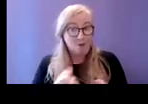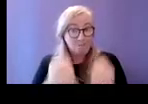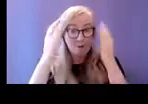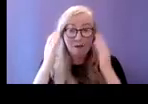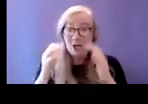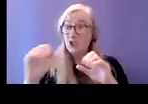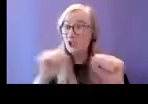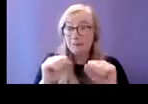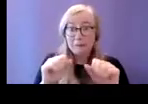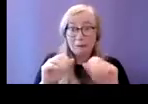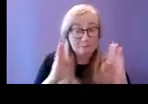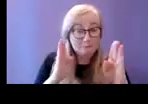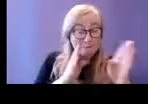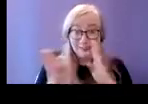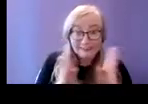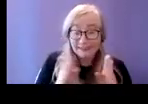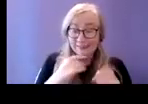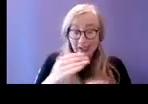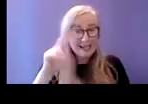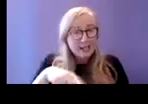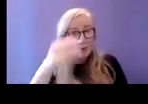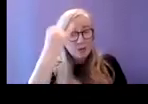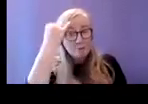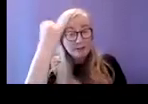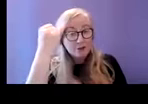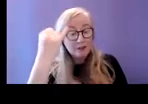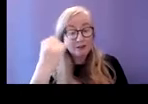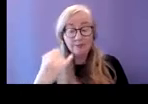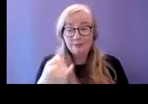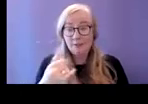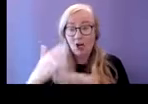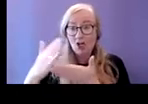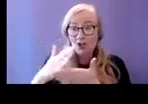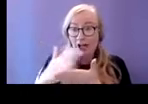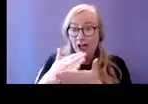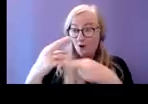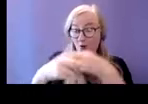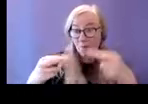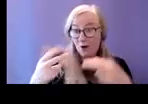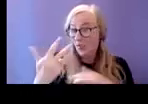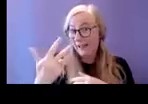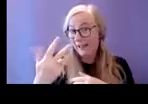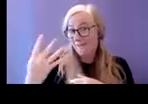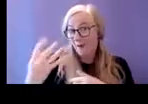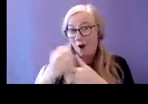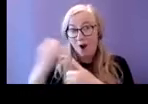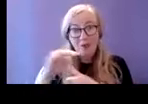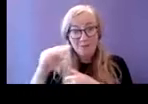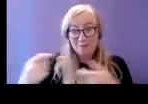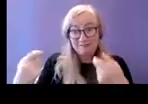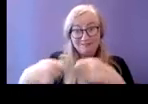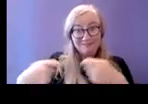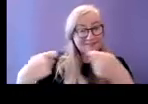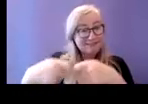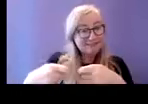being in a shared room with three or four other people in some instances there's just a massive amount of stimulus and you've no